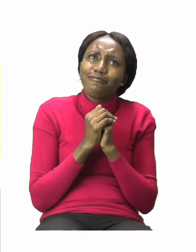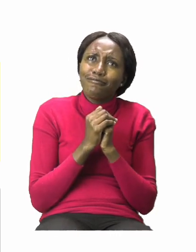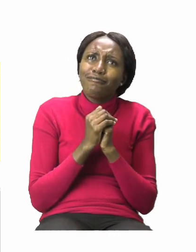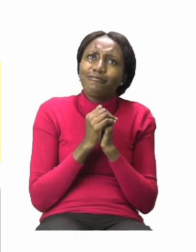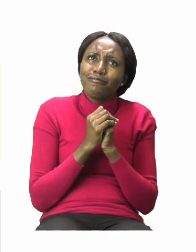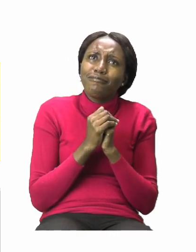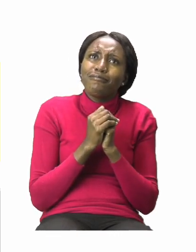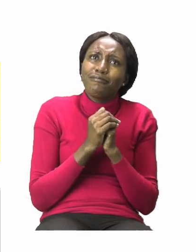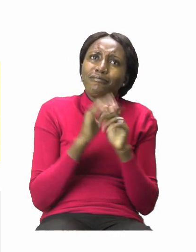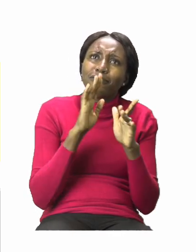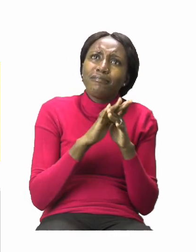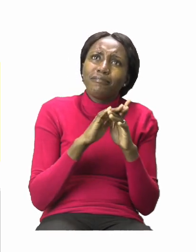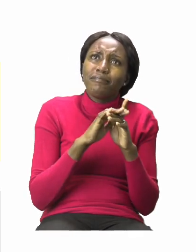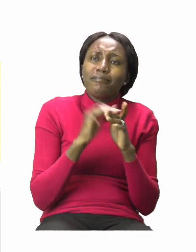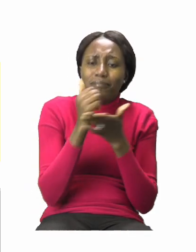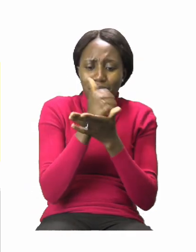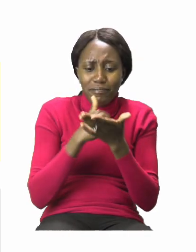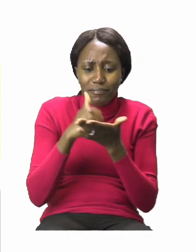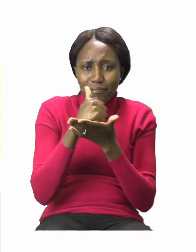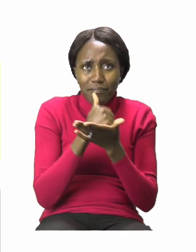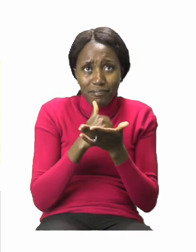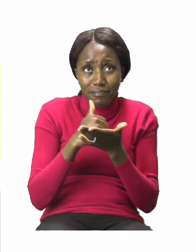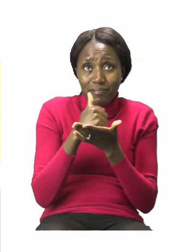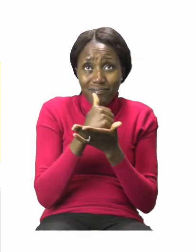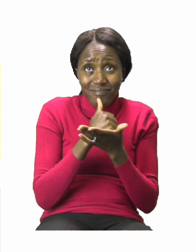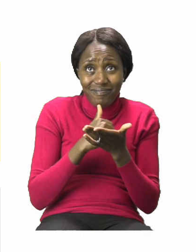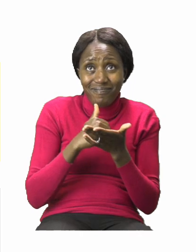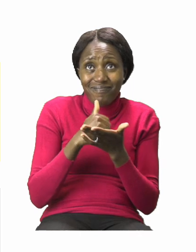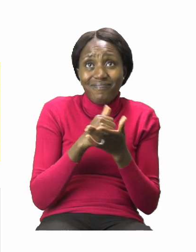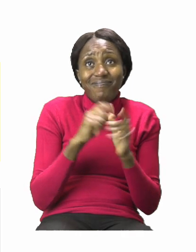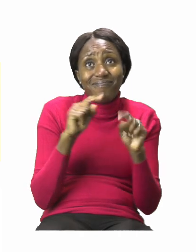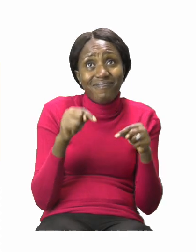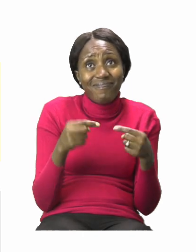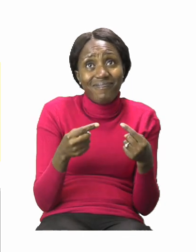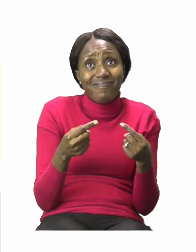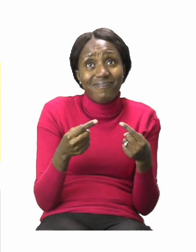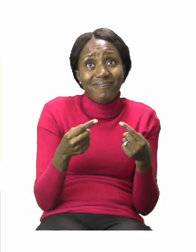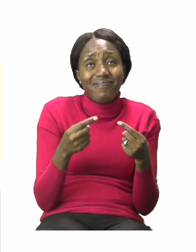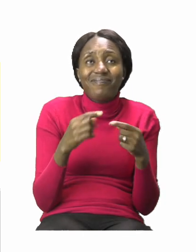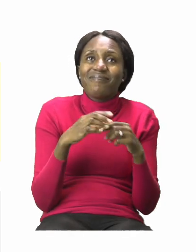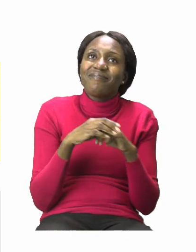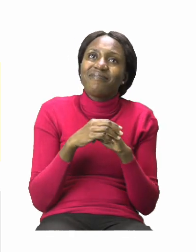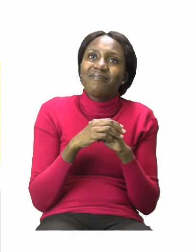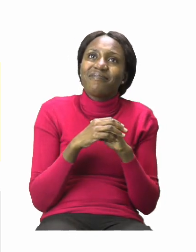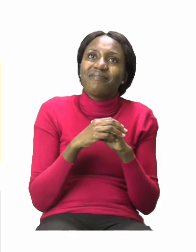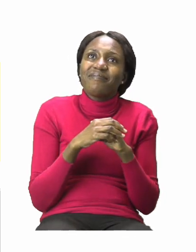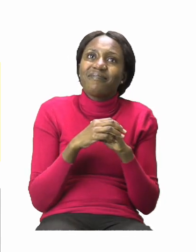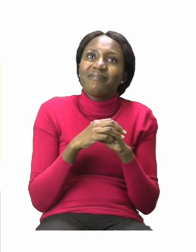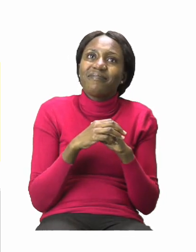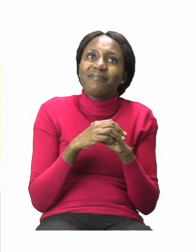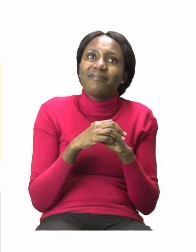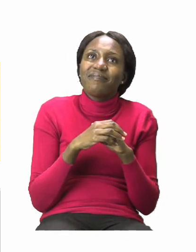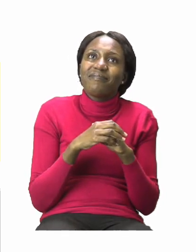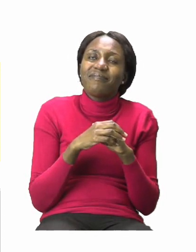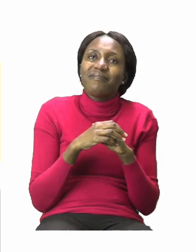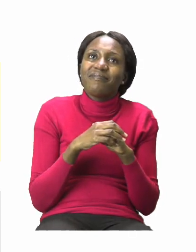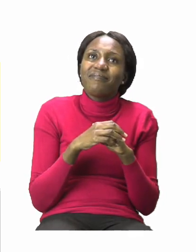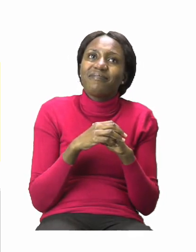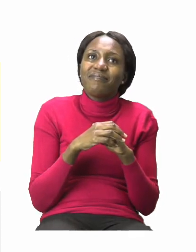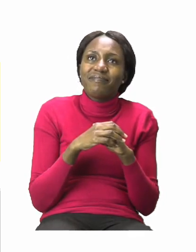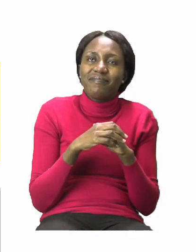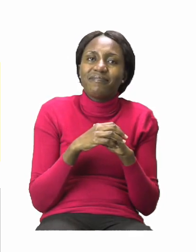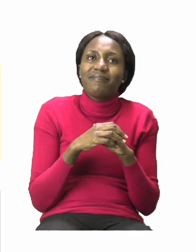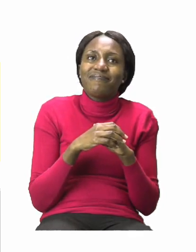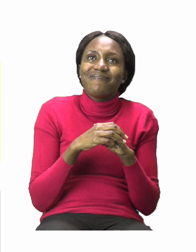about cleaning. Not cleaning, but we are going to talk about the things to clean.